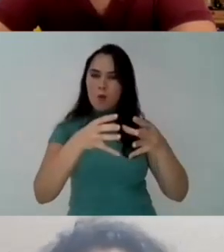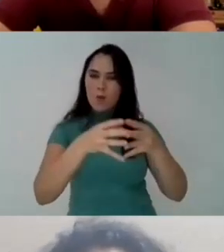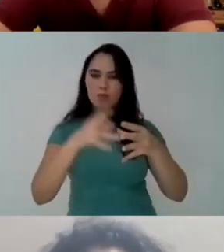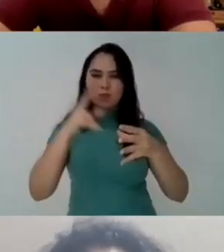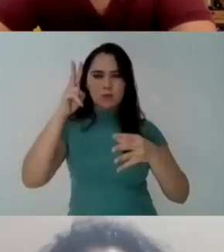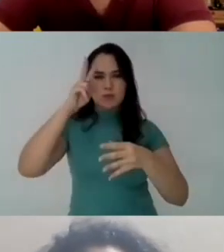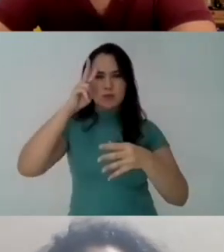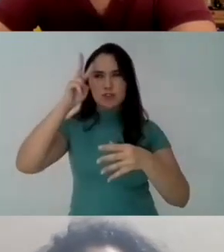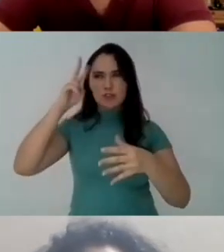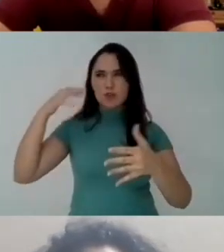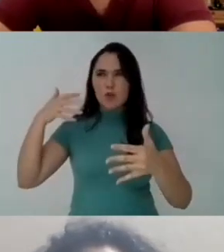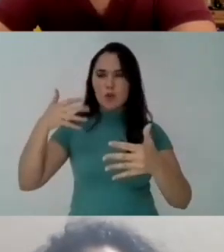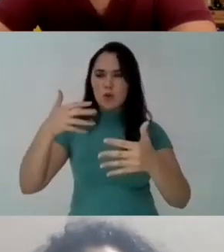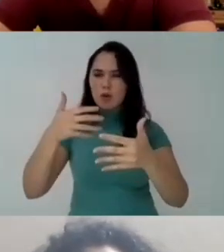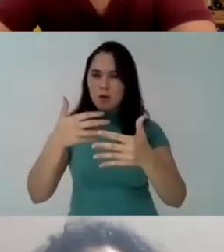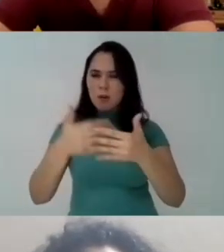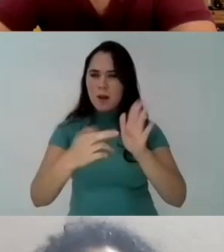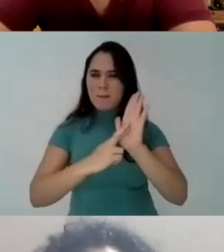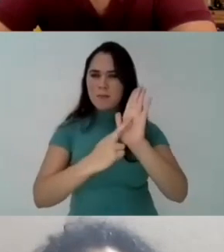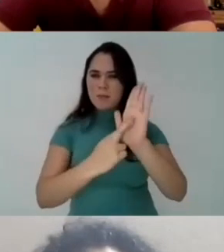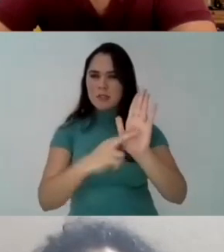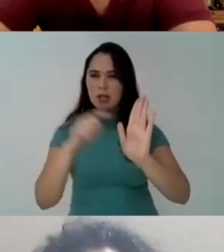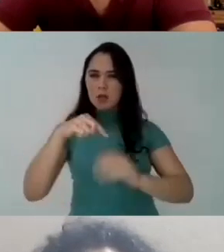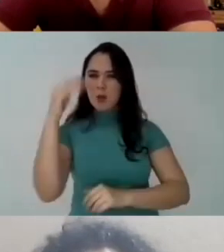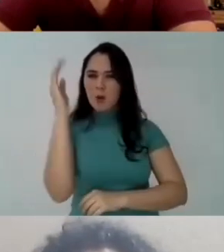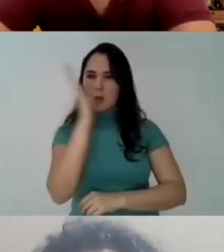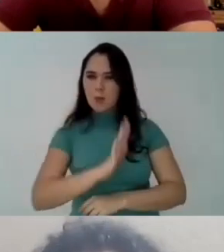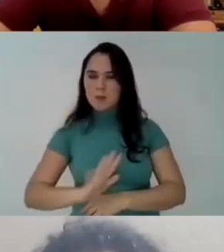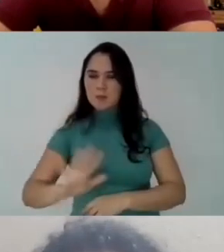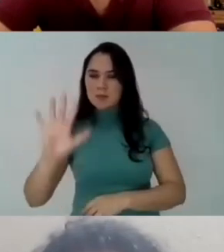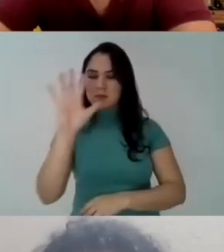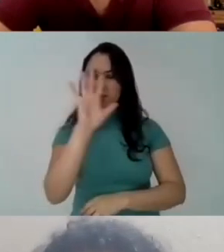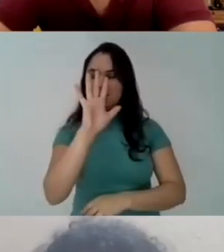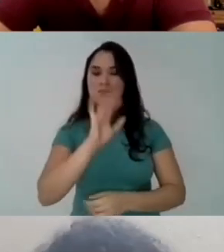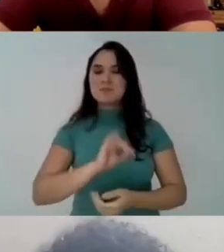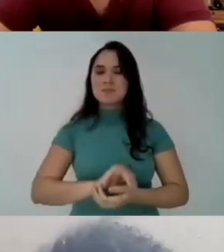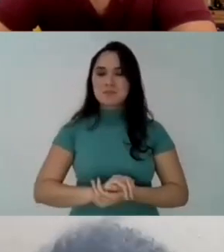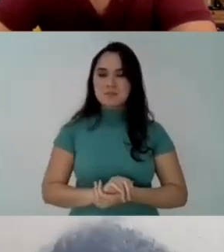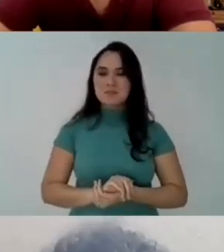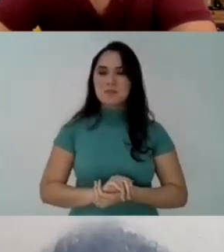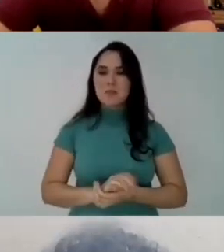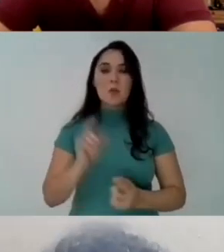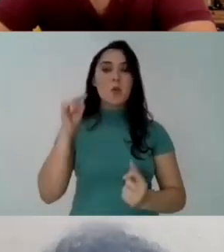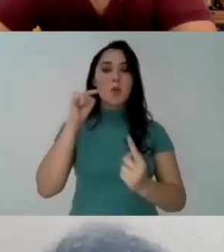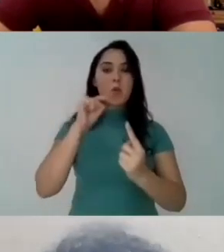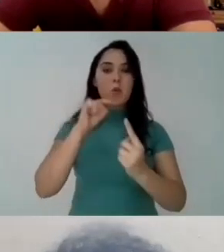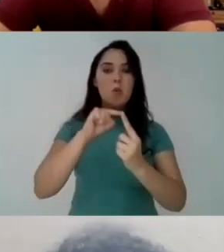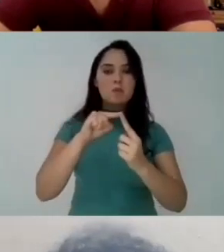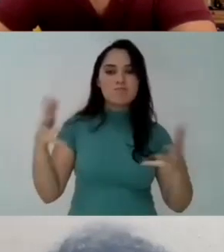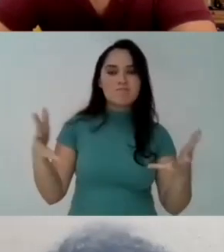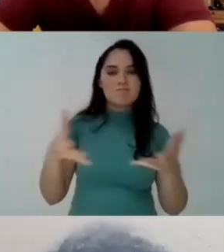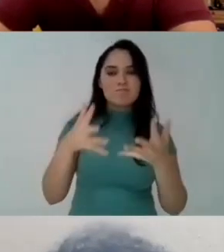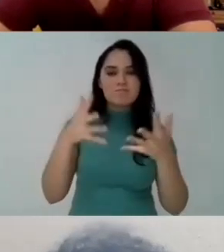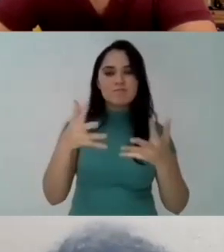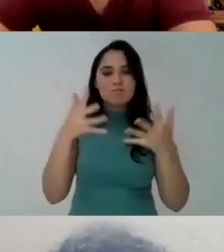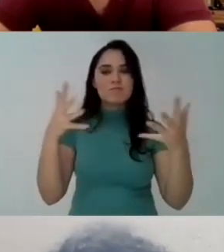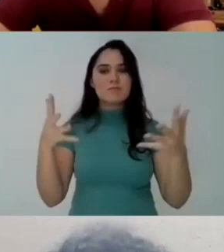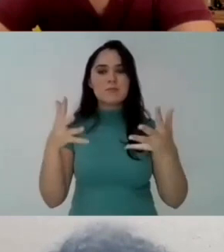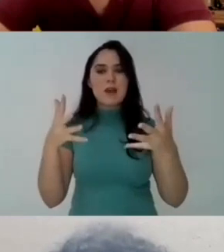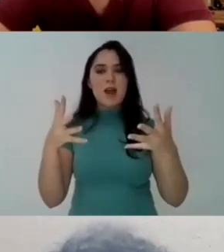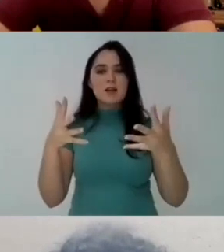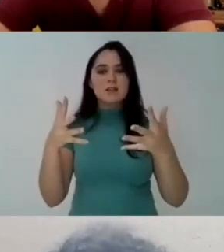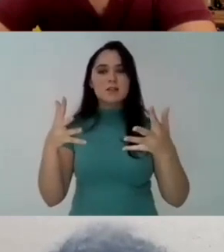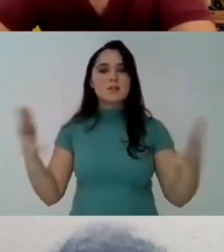to promote minorities, to promote diverse groups And to